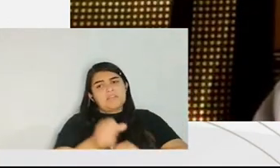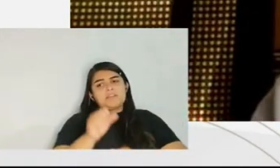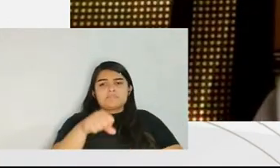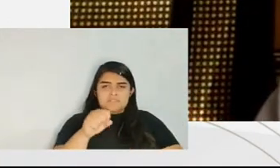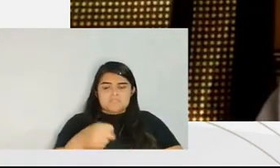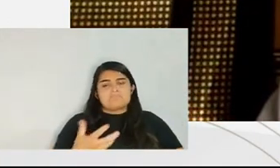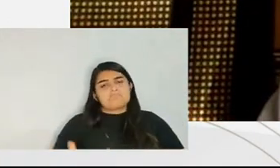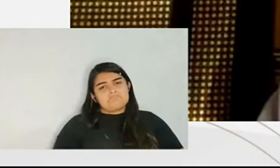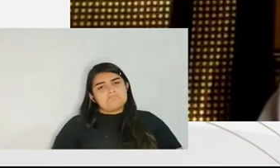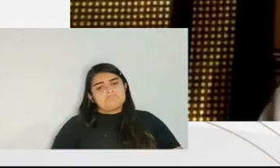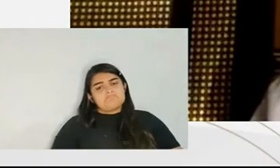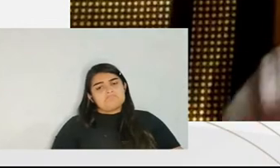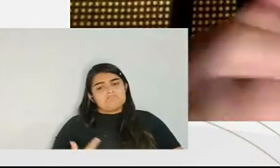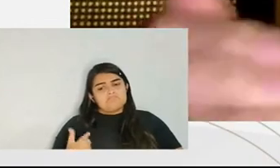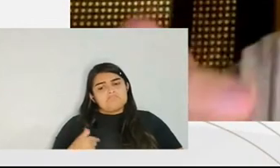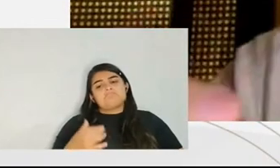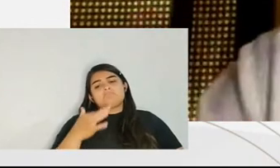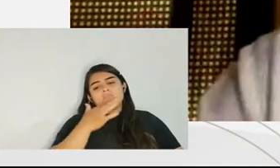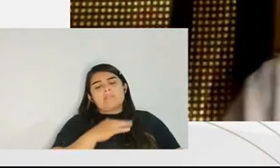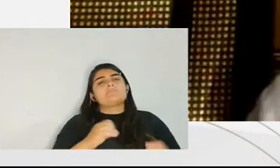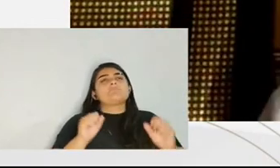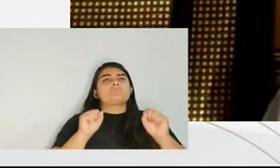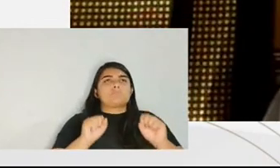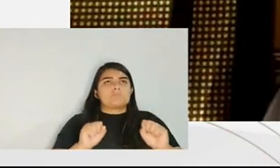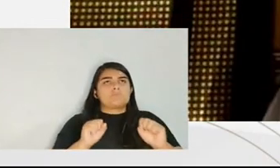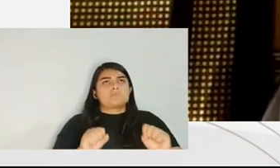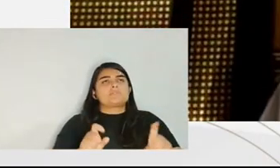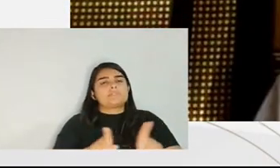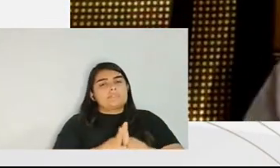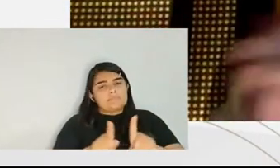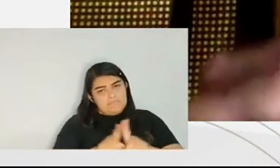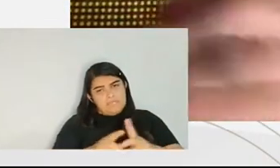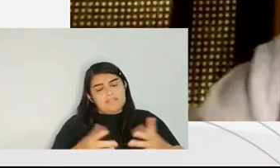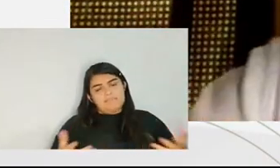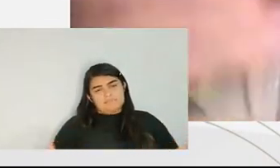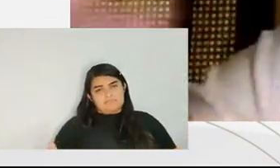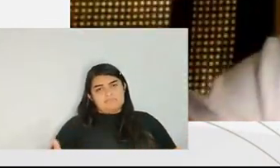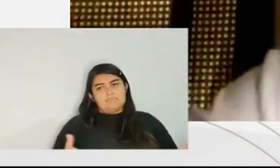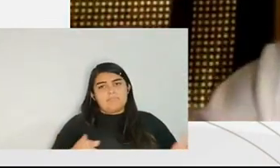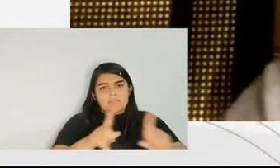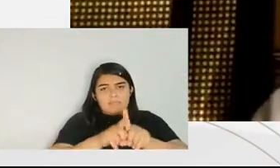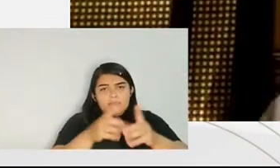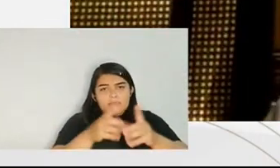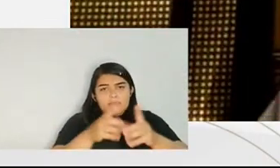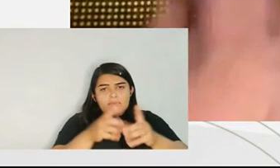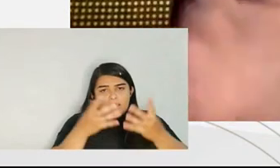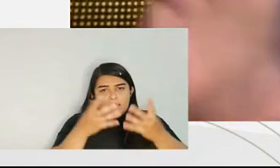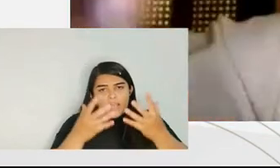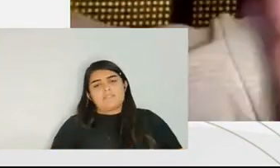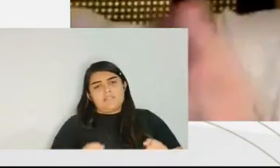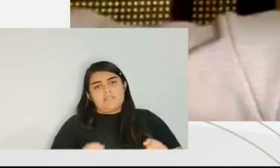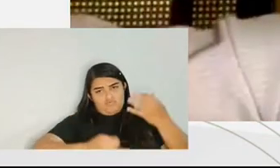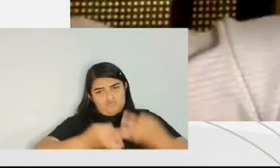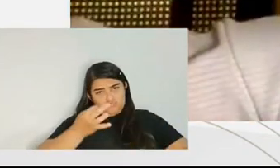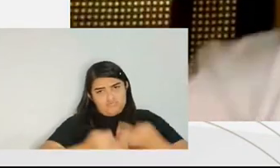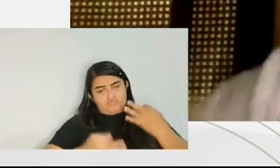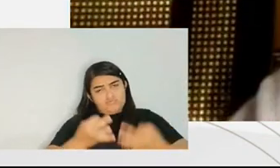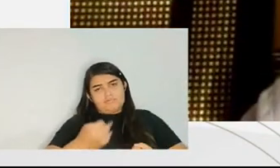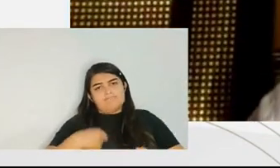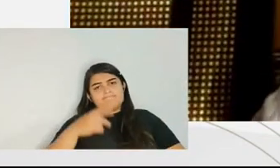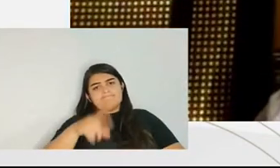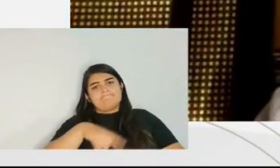reach you know a middle ground we can even admit